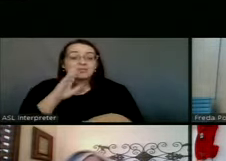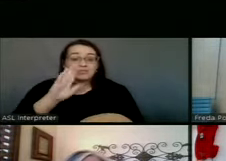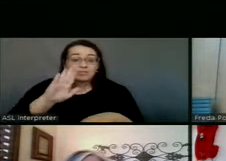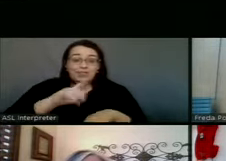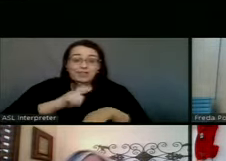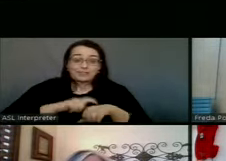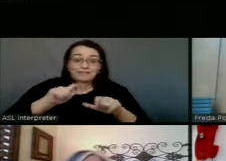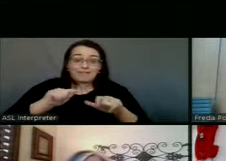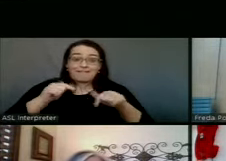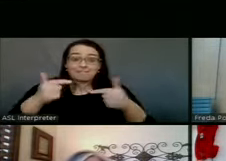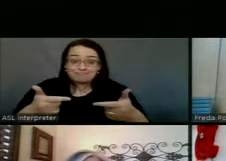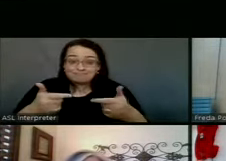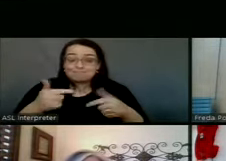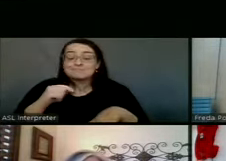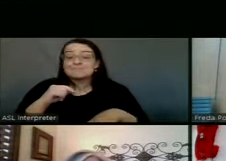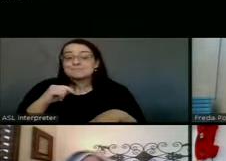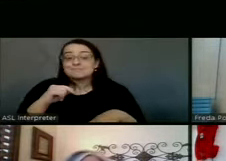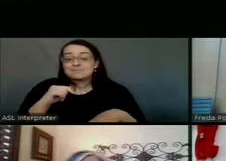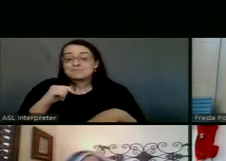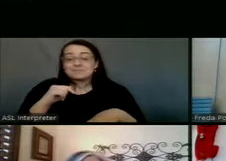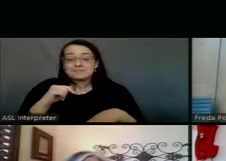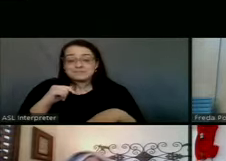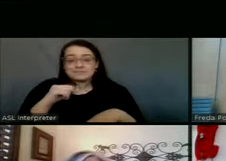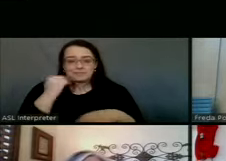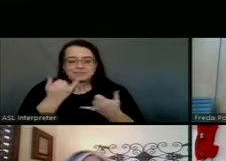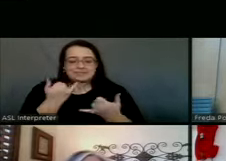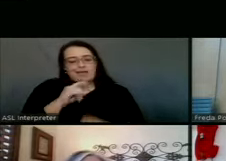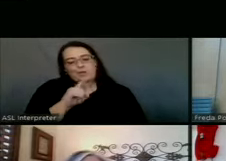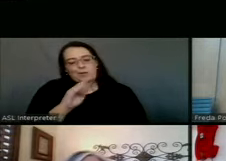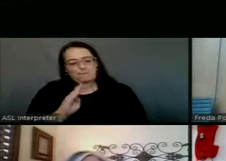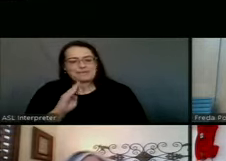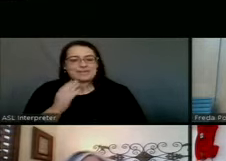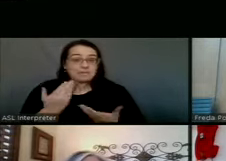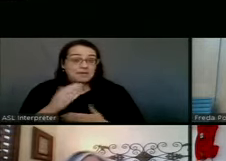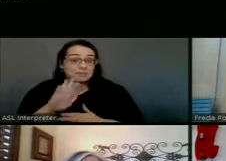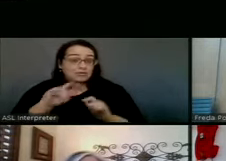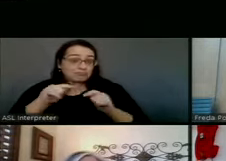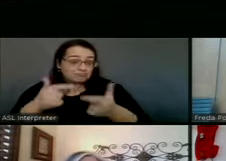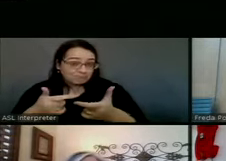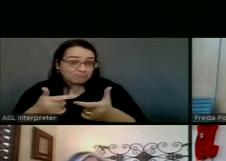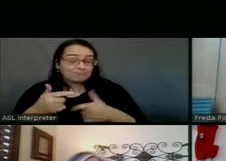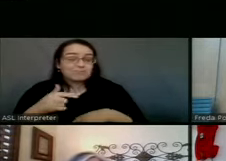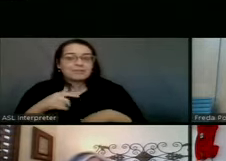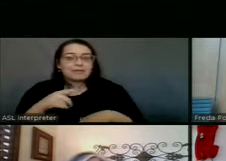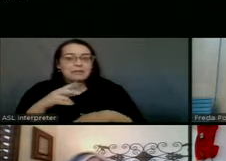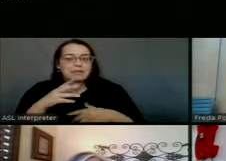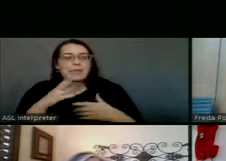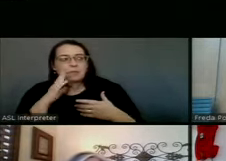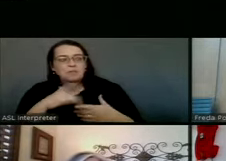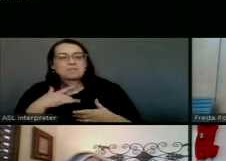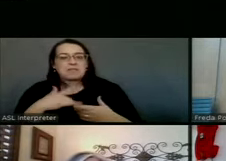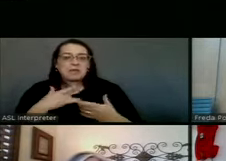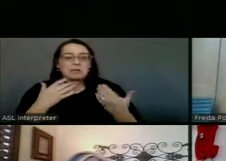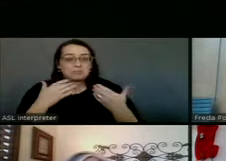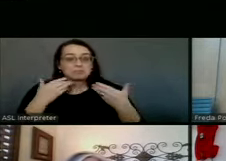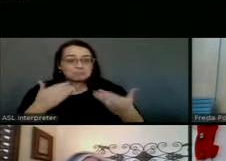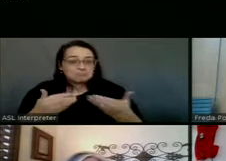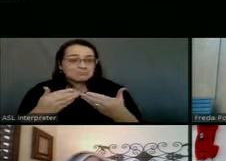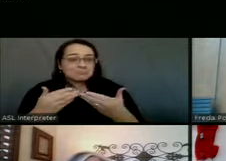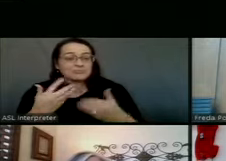called or now that their group has been called, since we're in the 1B category, that they will choose to be vaccinated. Um,